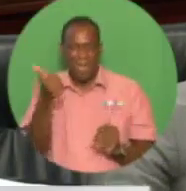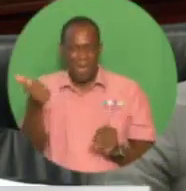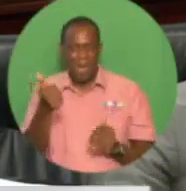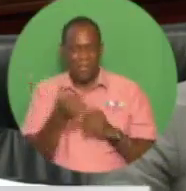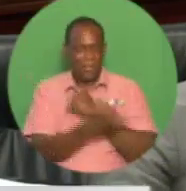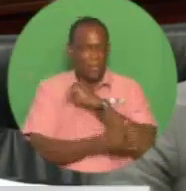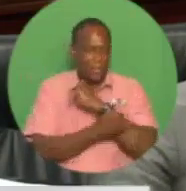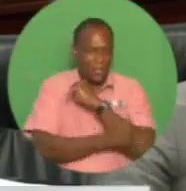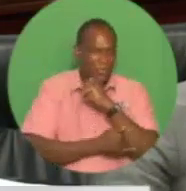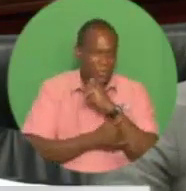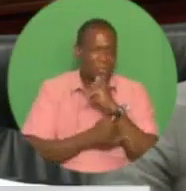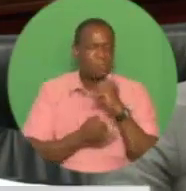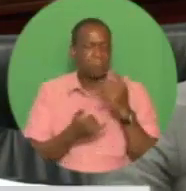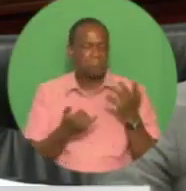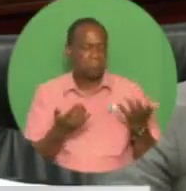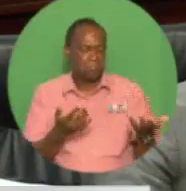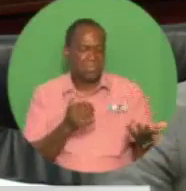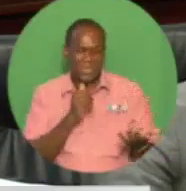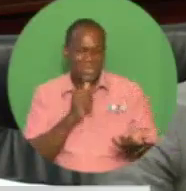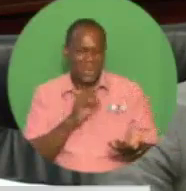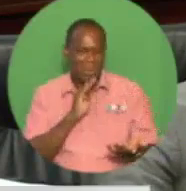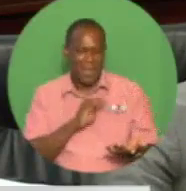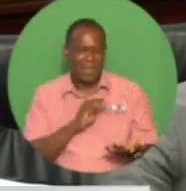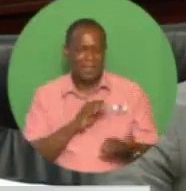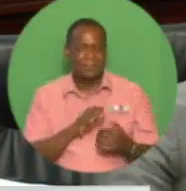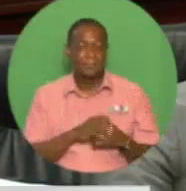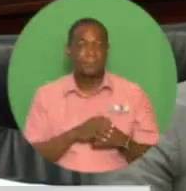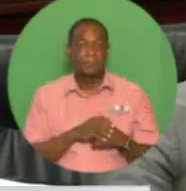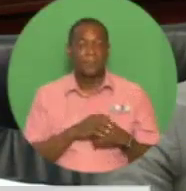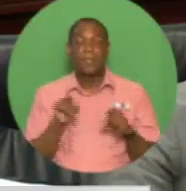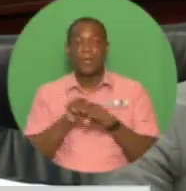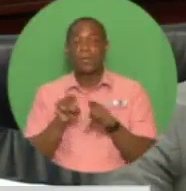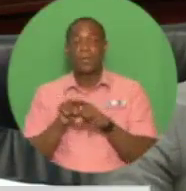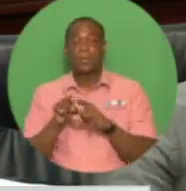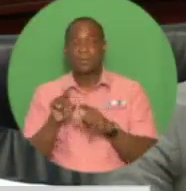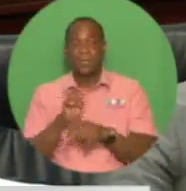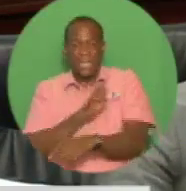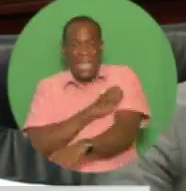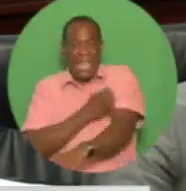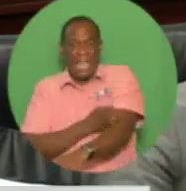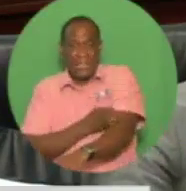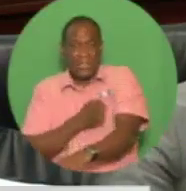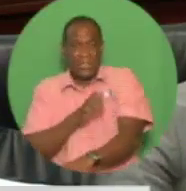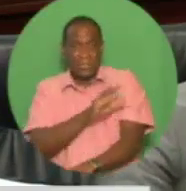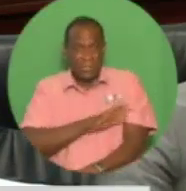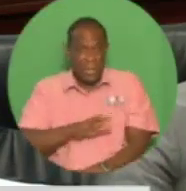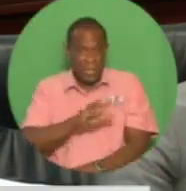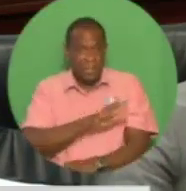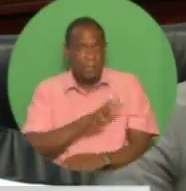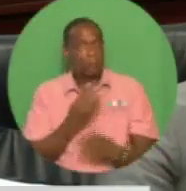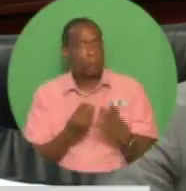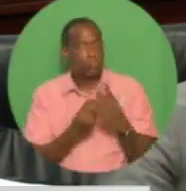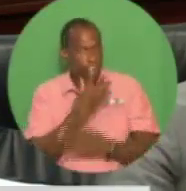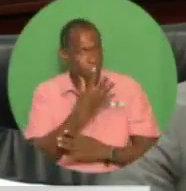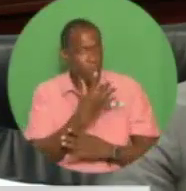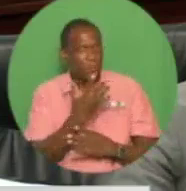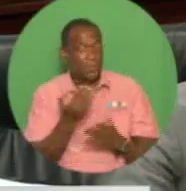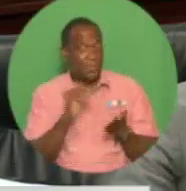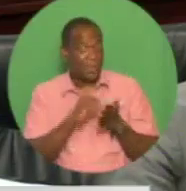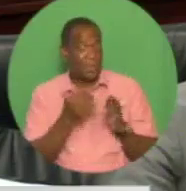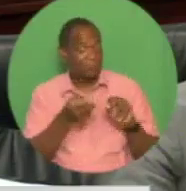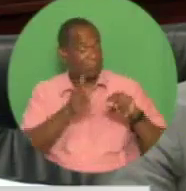I am also pleased to report that growth has resumed in the energy sector, with a 2.2 percent growth rate in 2018,